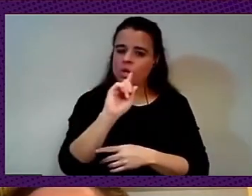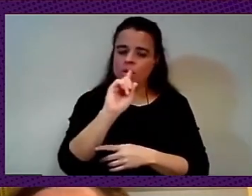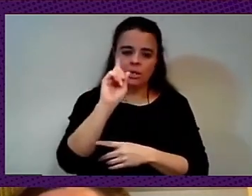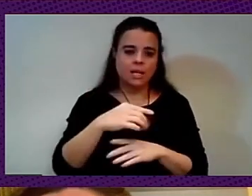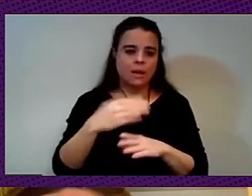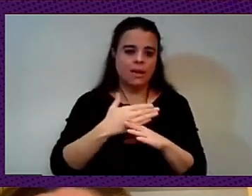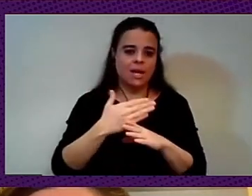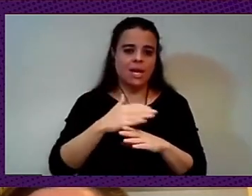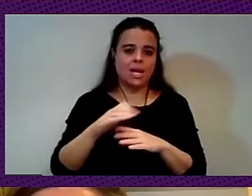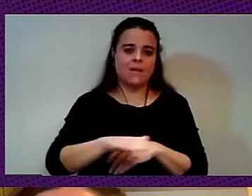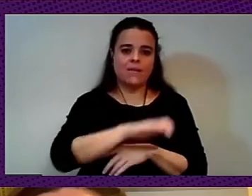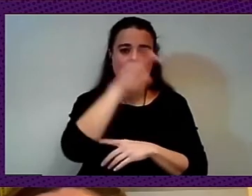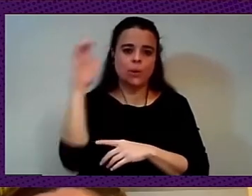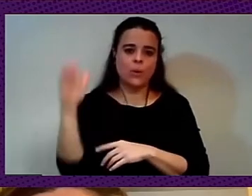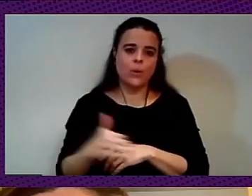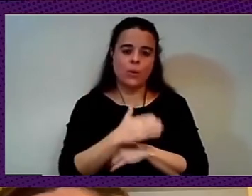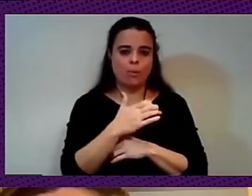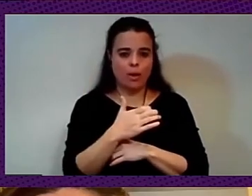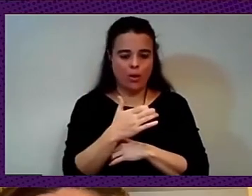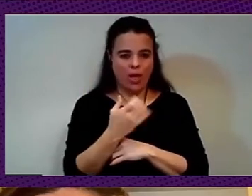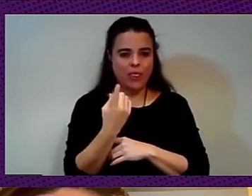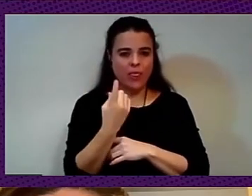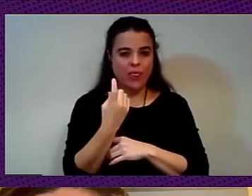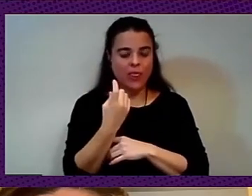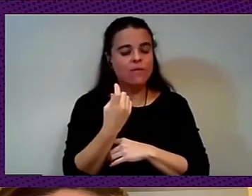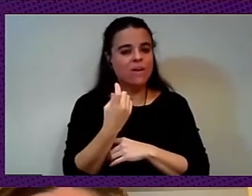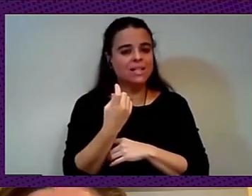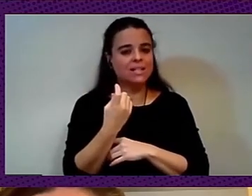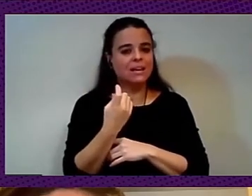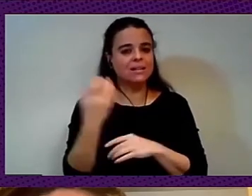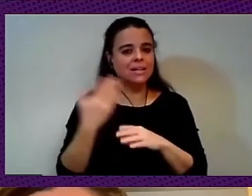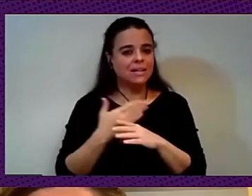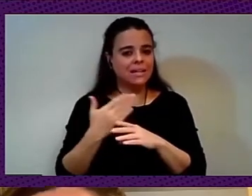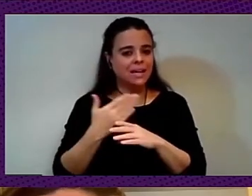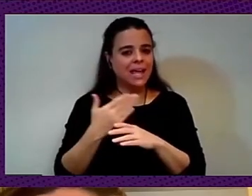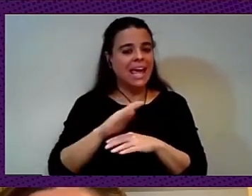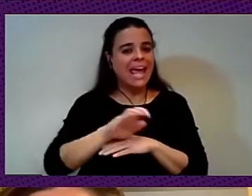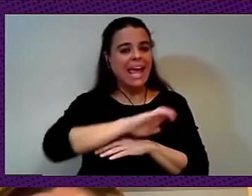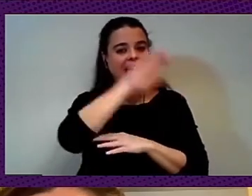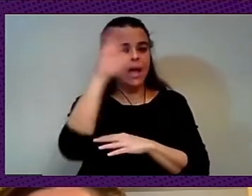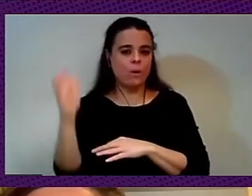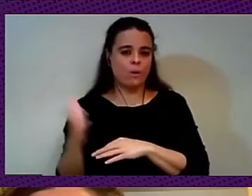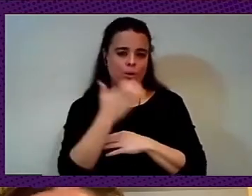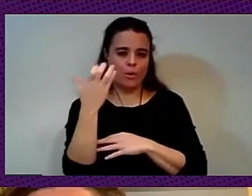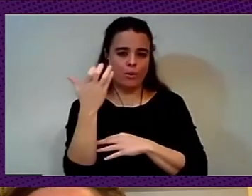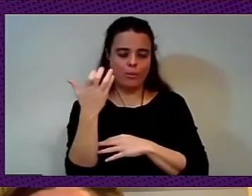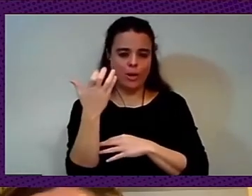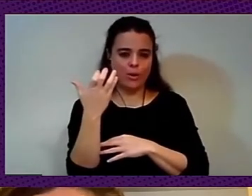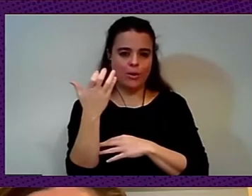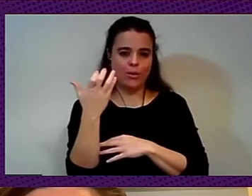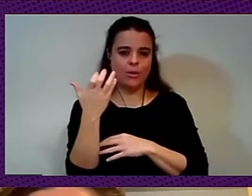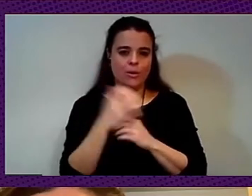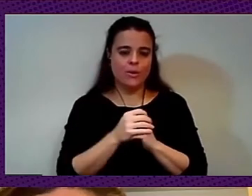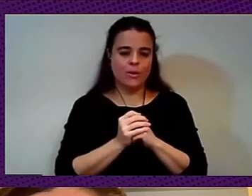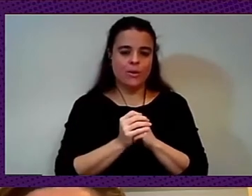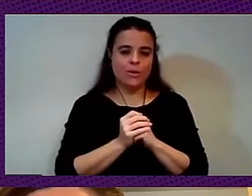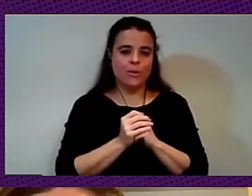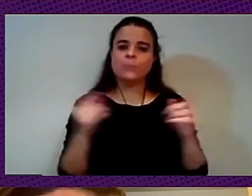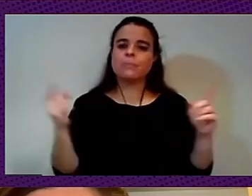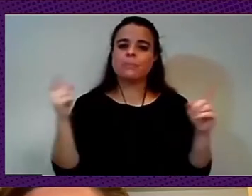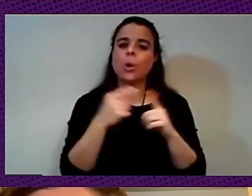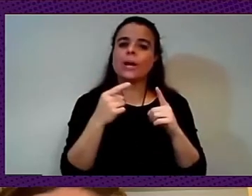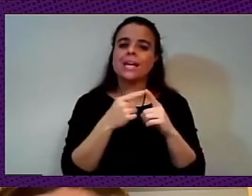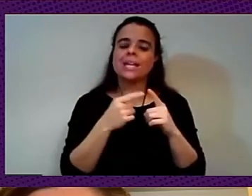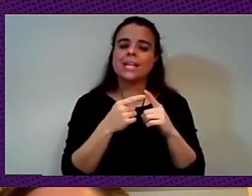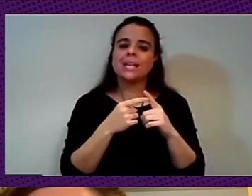also change the narrative of the European integrations, integration that was underway during the last year? Is this a